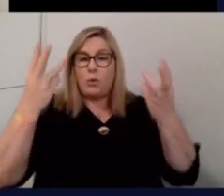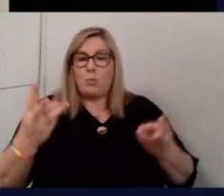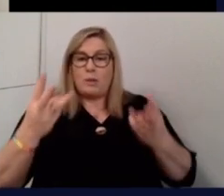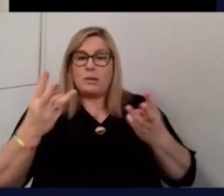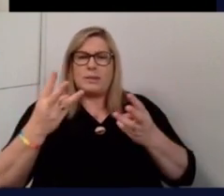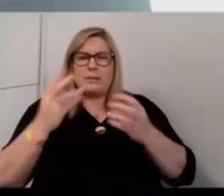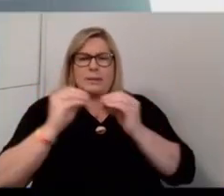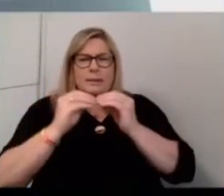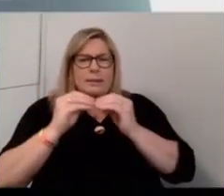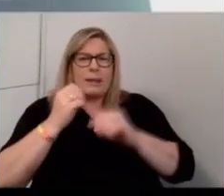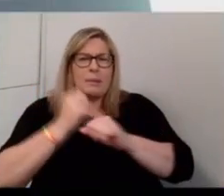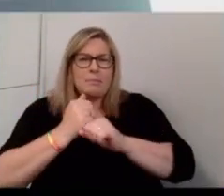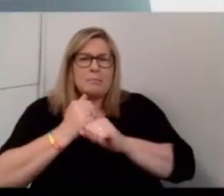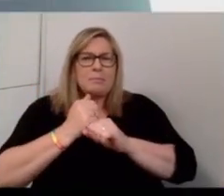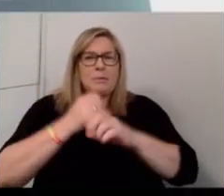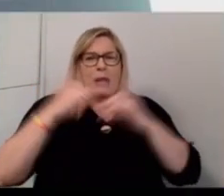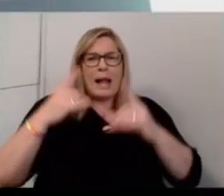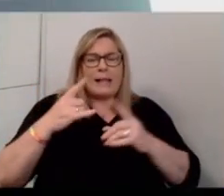and life sciences innovation across Ireland.